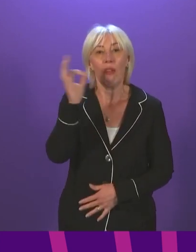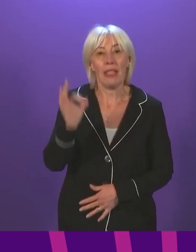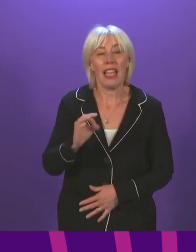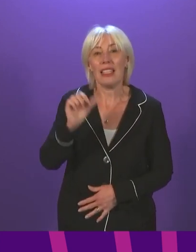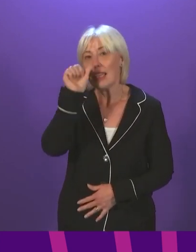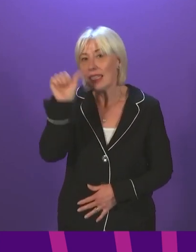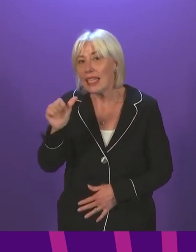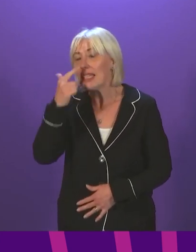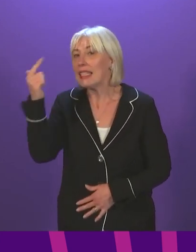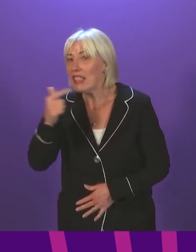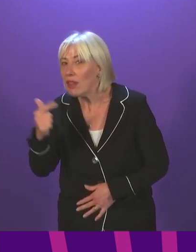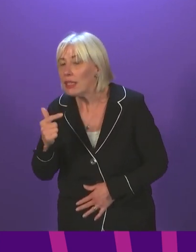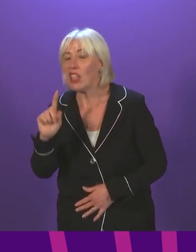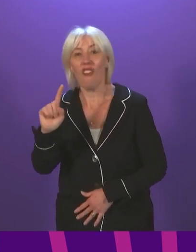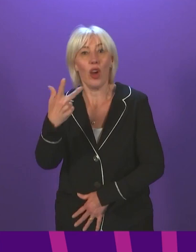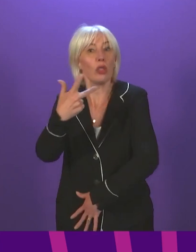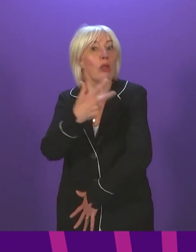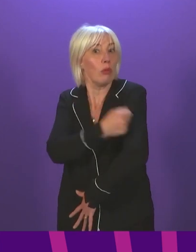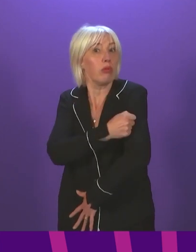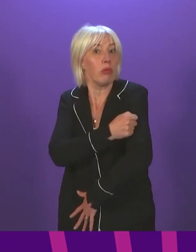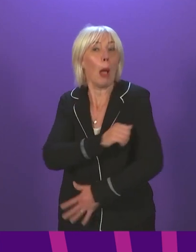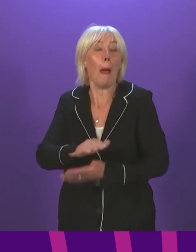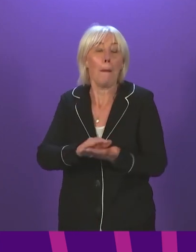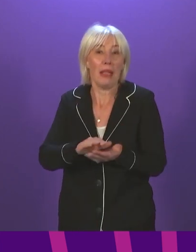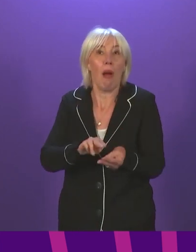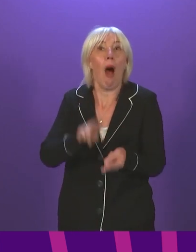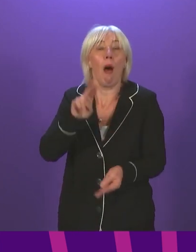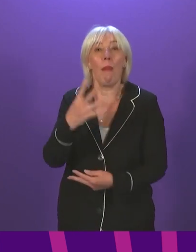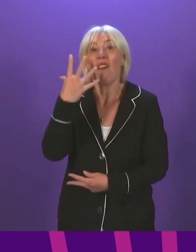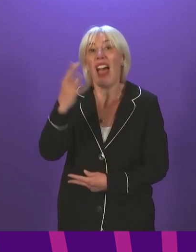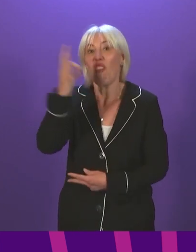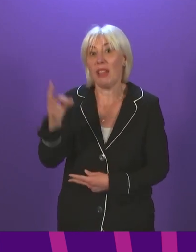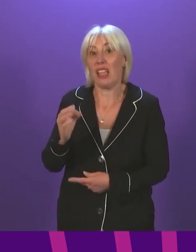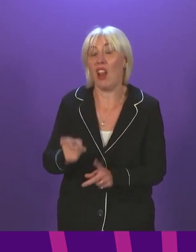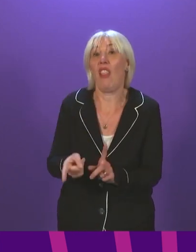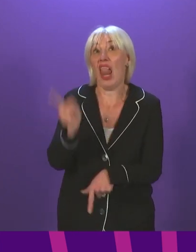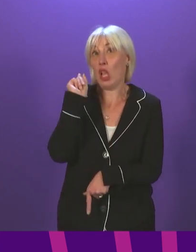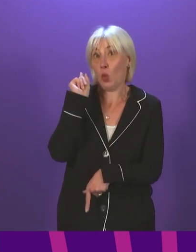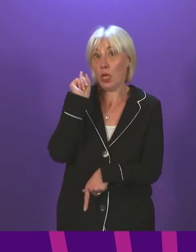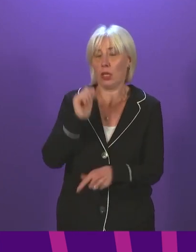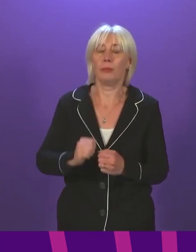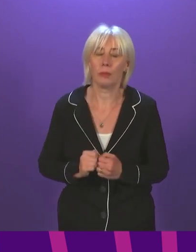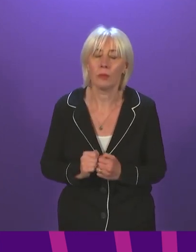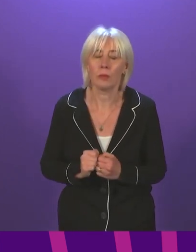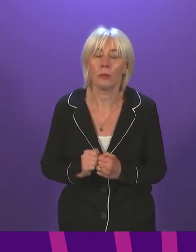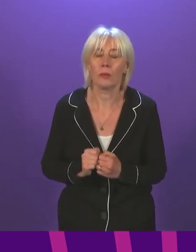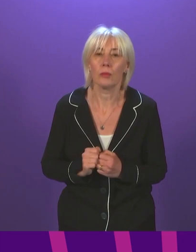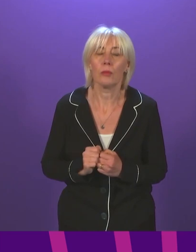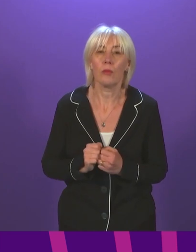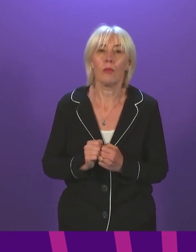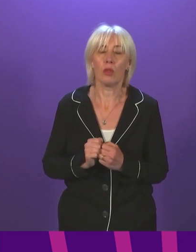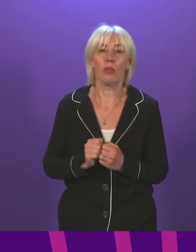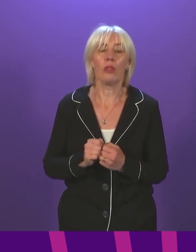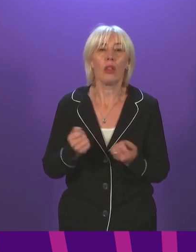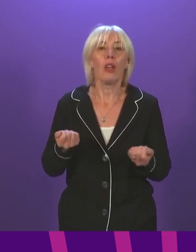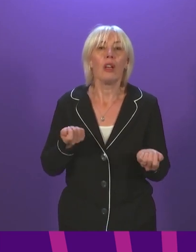17-year-olds have now had the first JAG, which is five percentage points higher than at this time last week. Siding officer, although the level